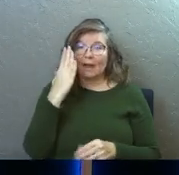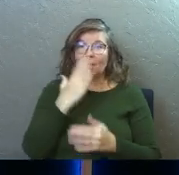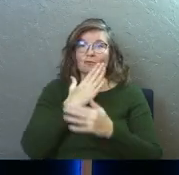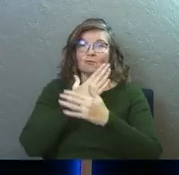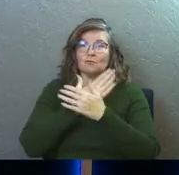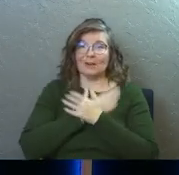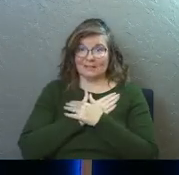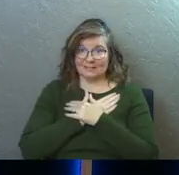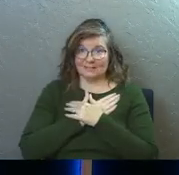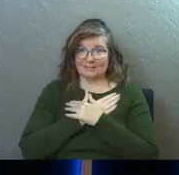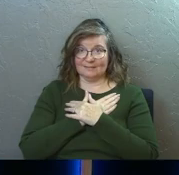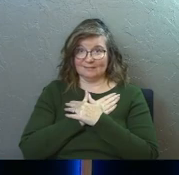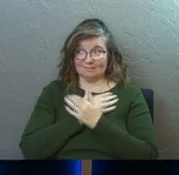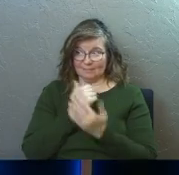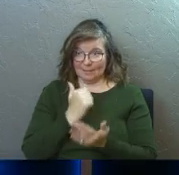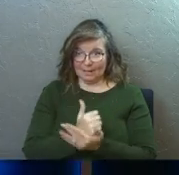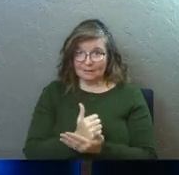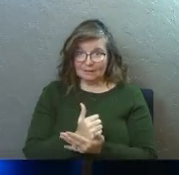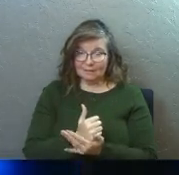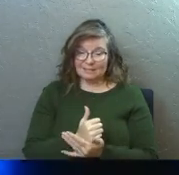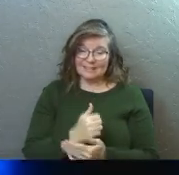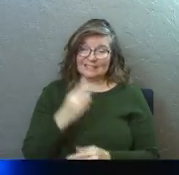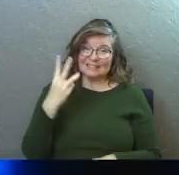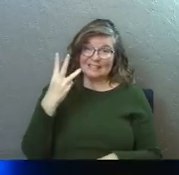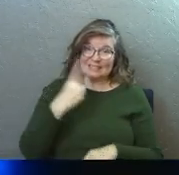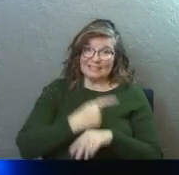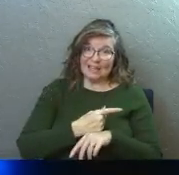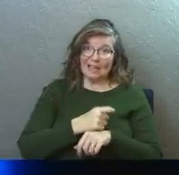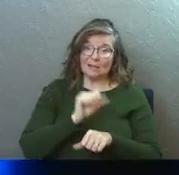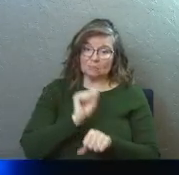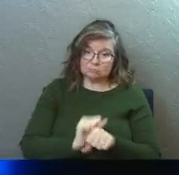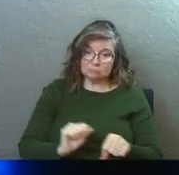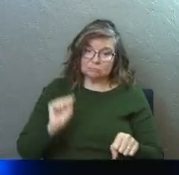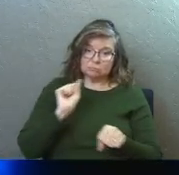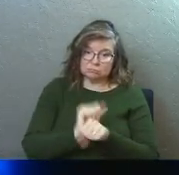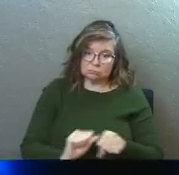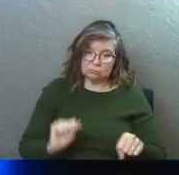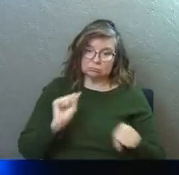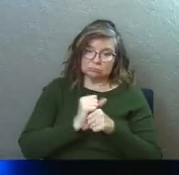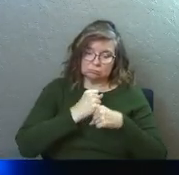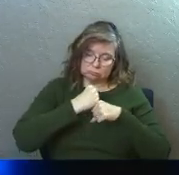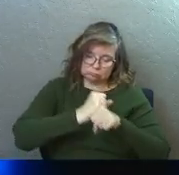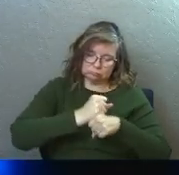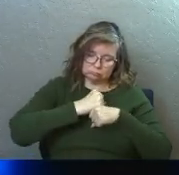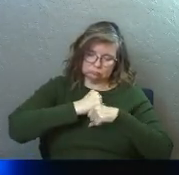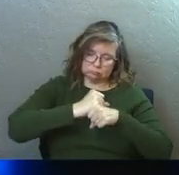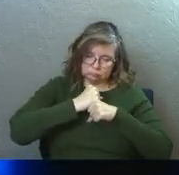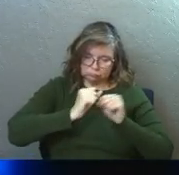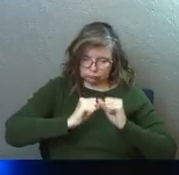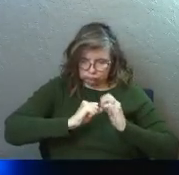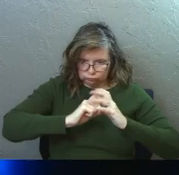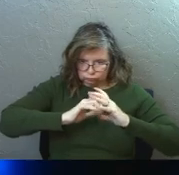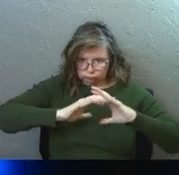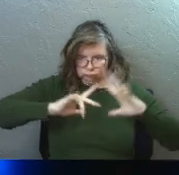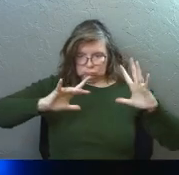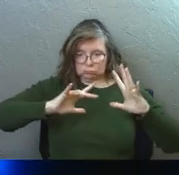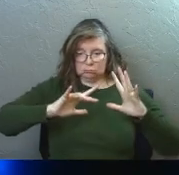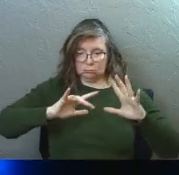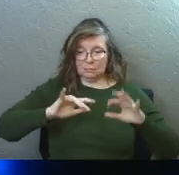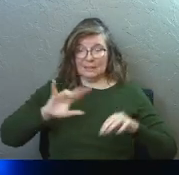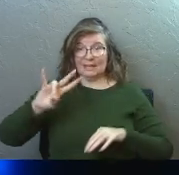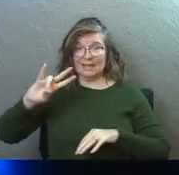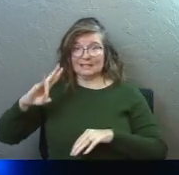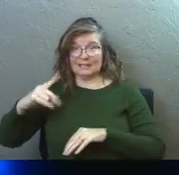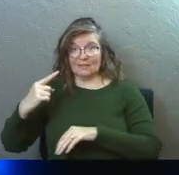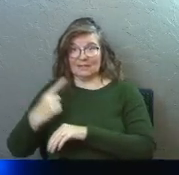rested. Amen? Amen. After six days of creation, of building, of doing, God takes the seventh day